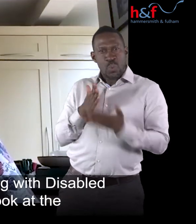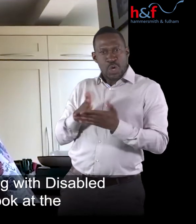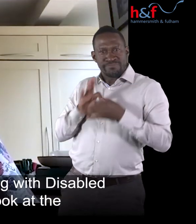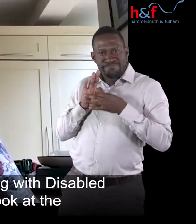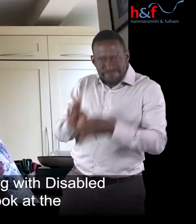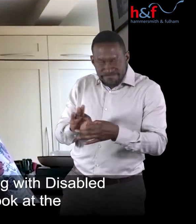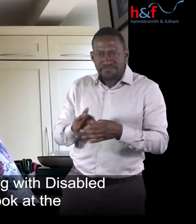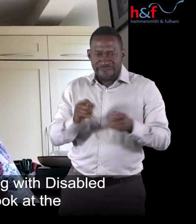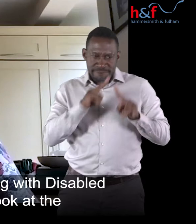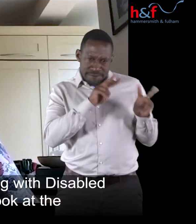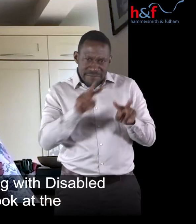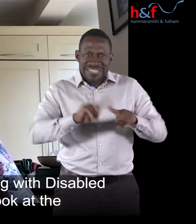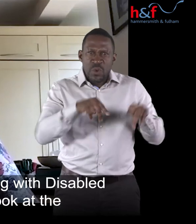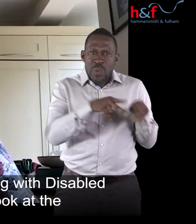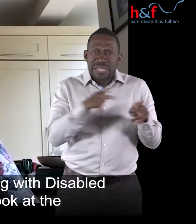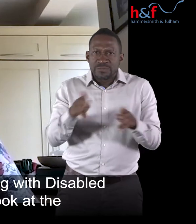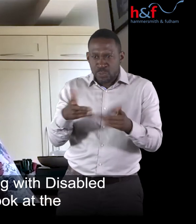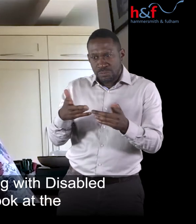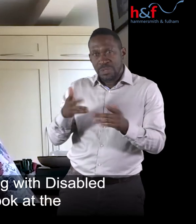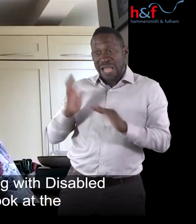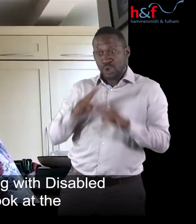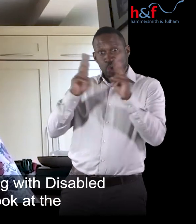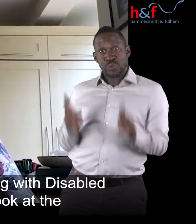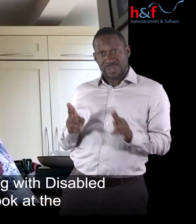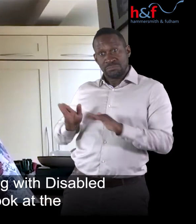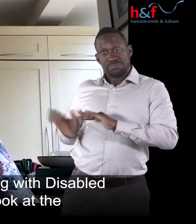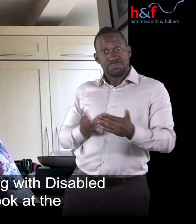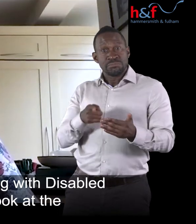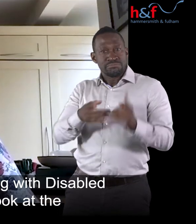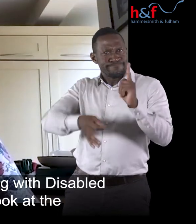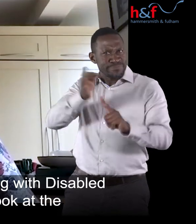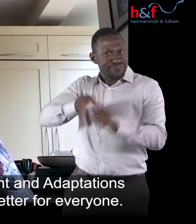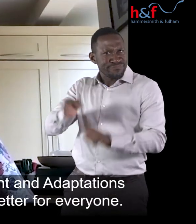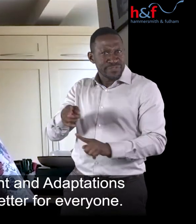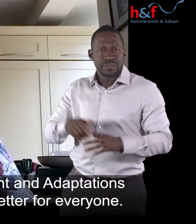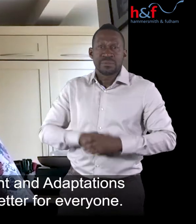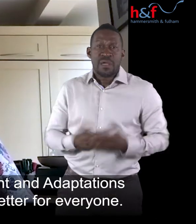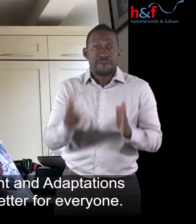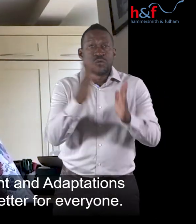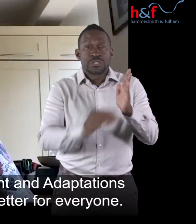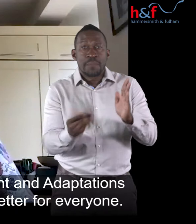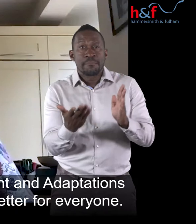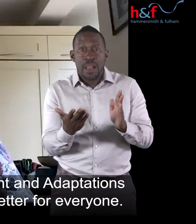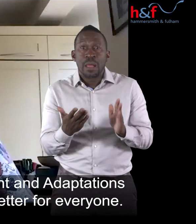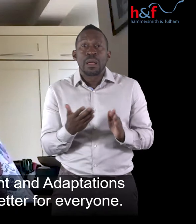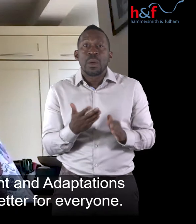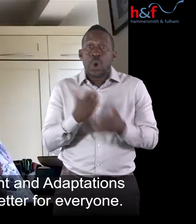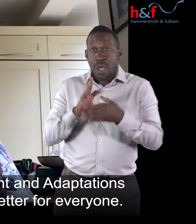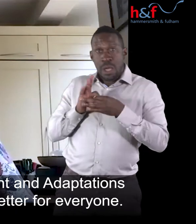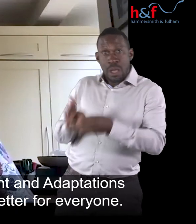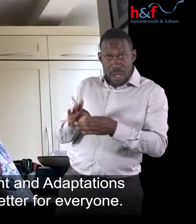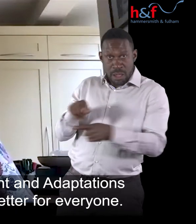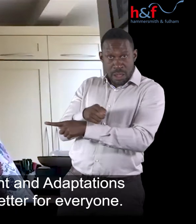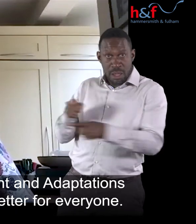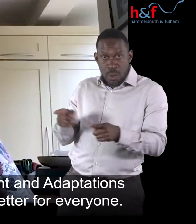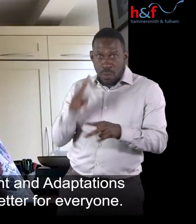example, working with disabled residents to look at the disabled facilities grant and adaptation